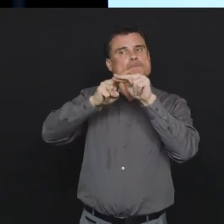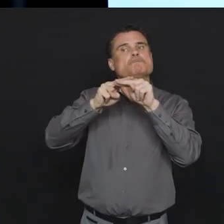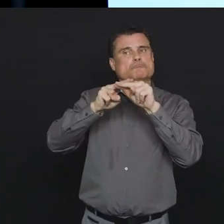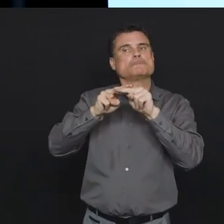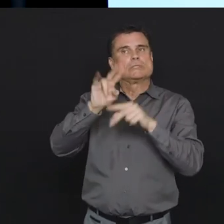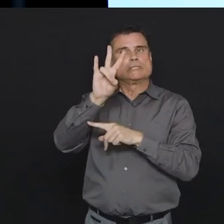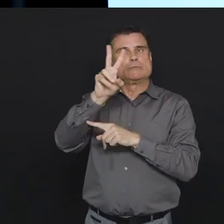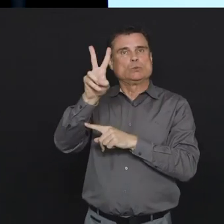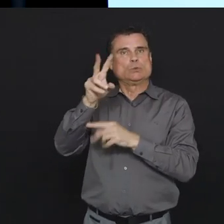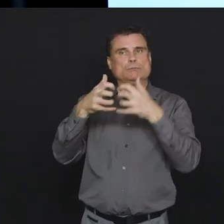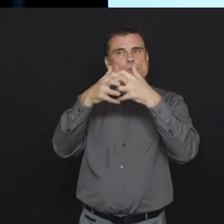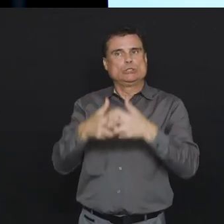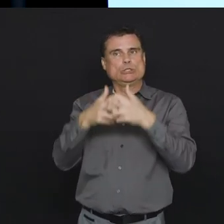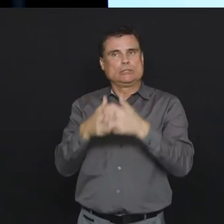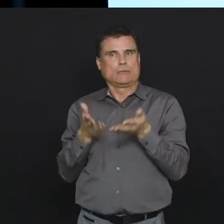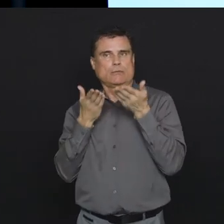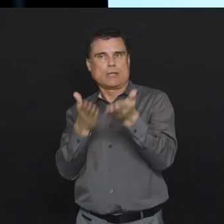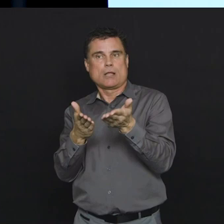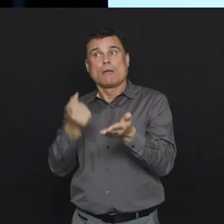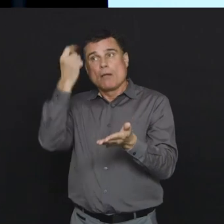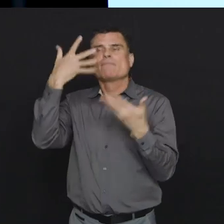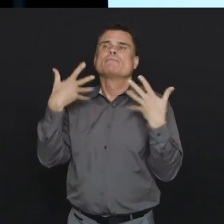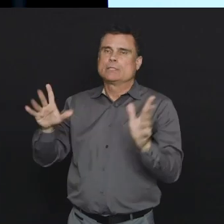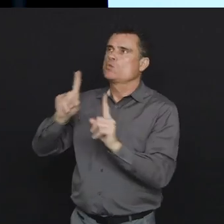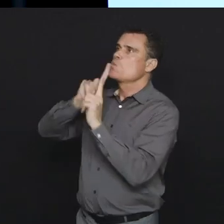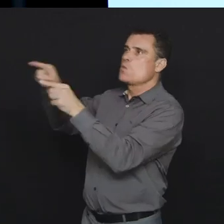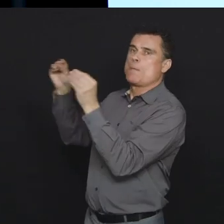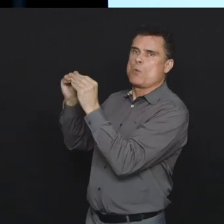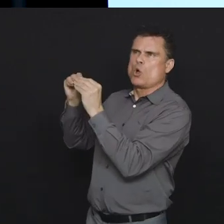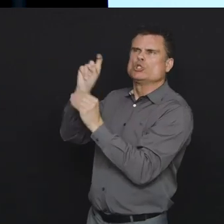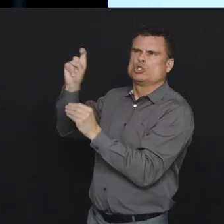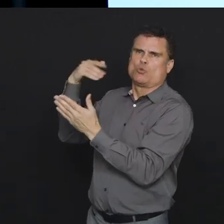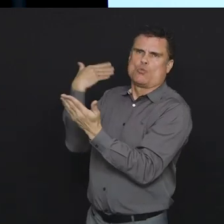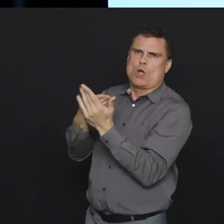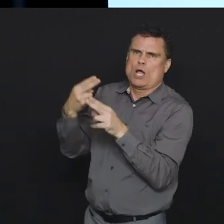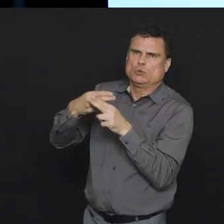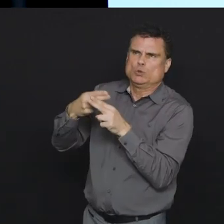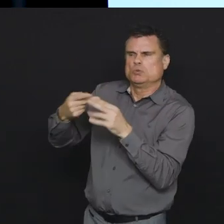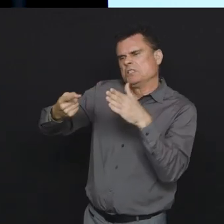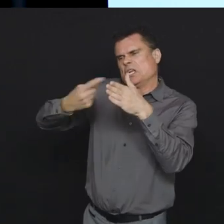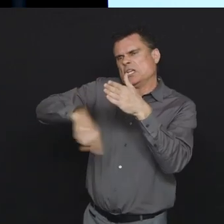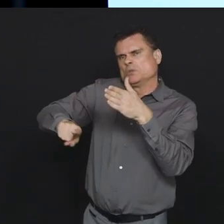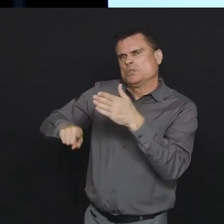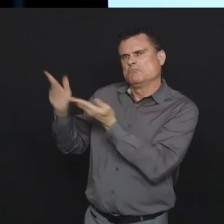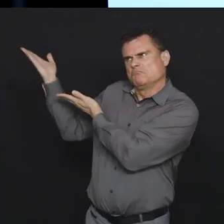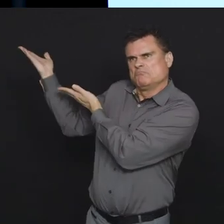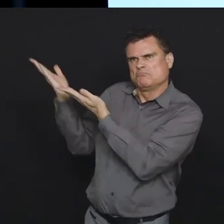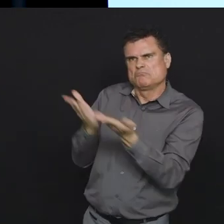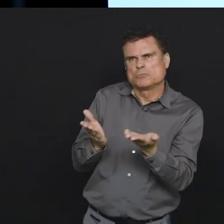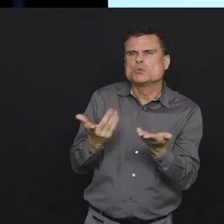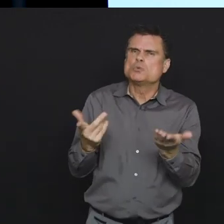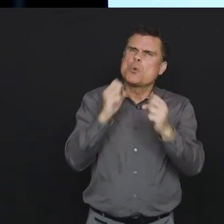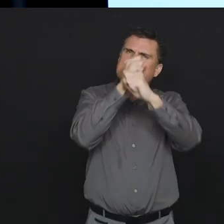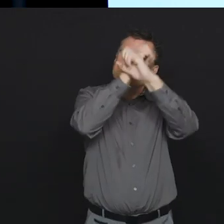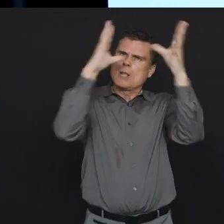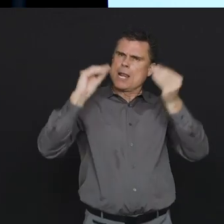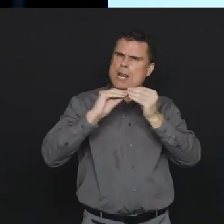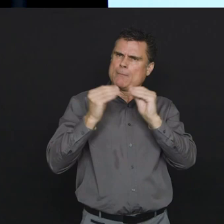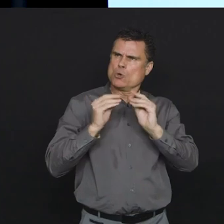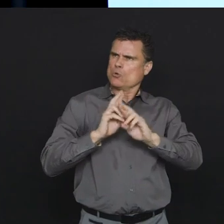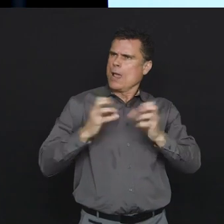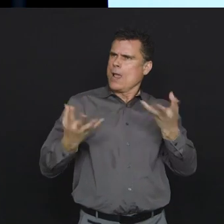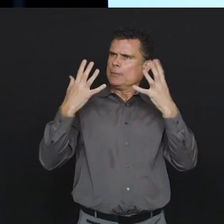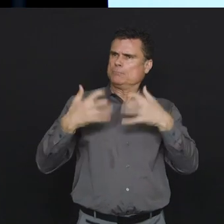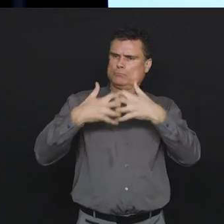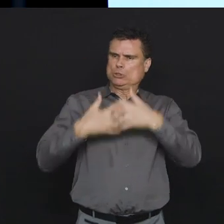348. So that's 72 more in those categories. And we also have ordered more ventilators, which we're expecting to come next week. That